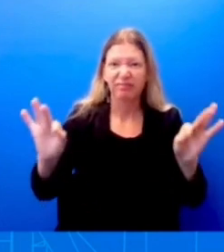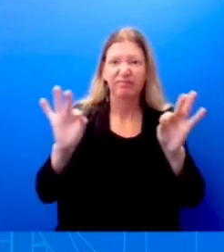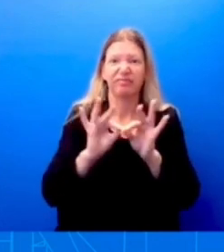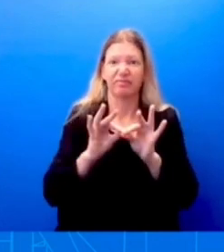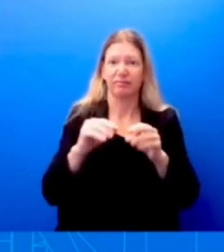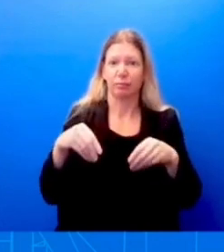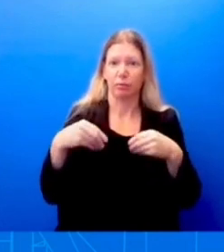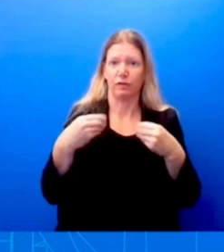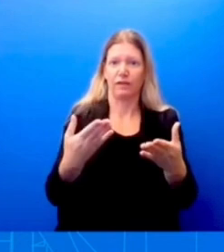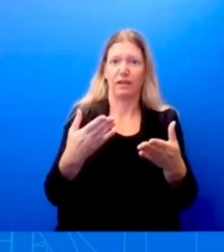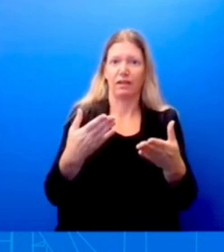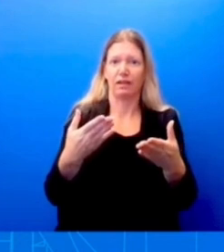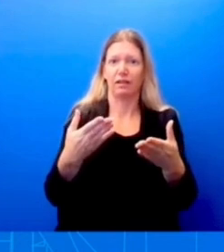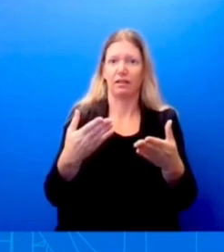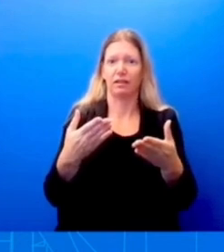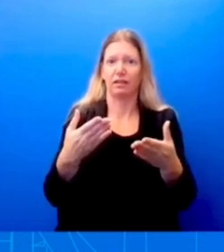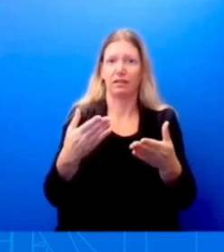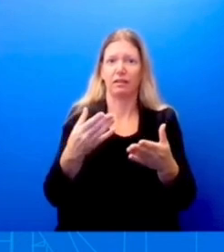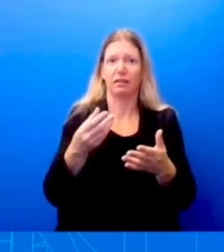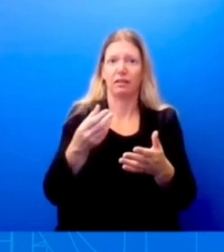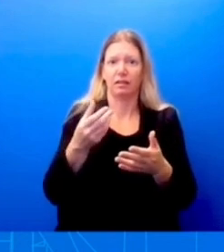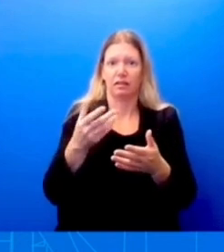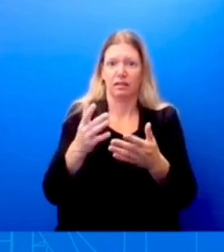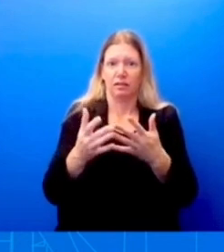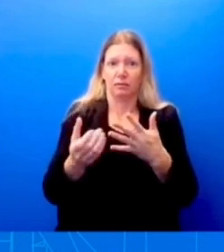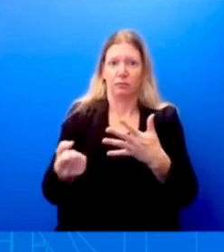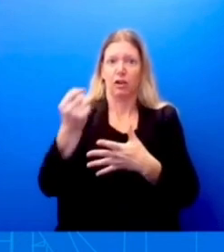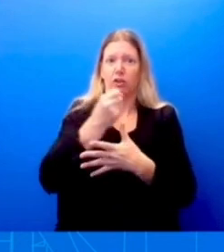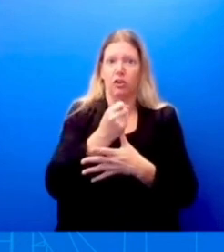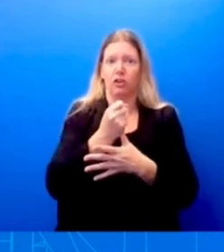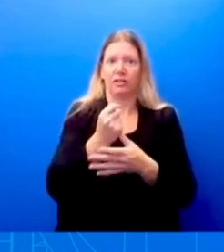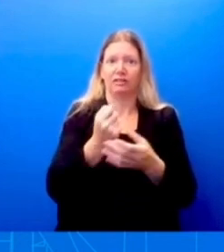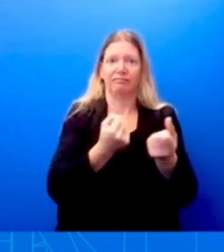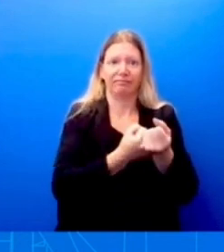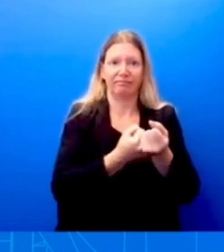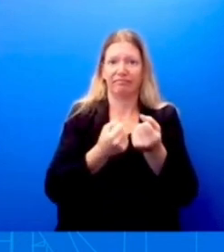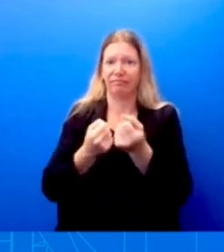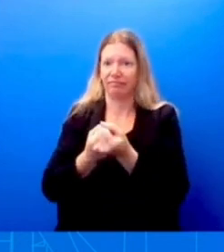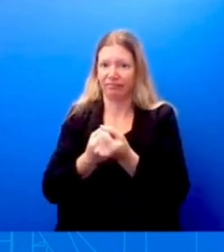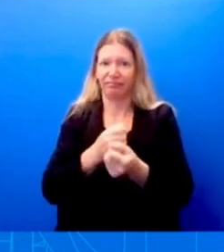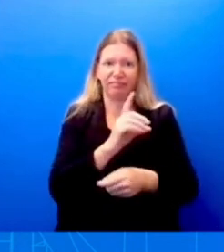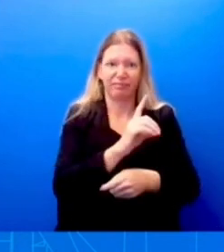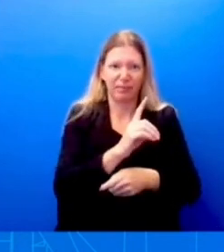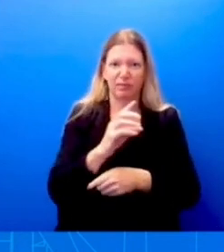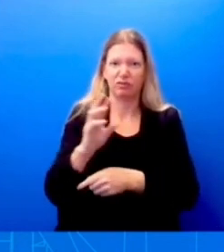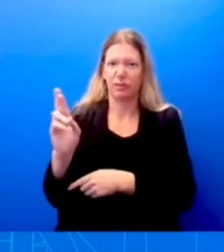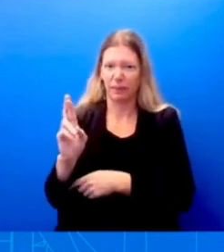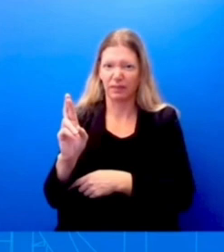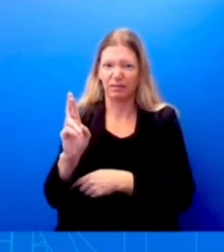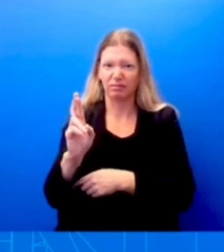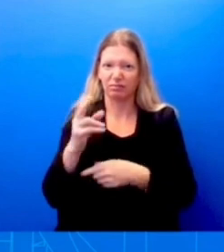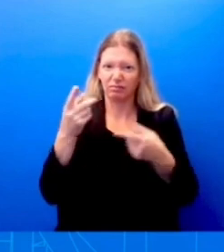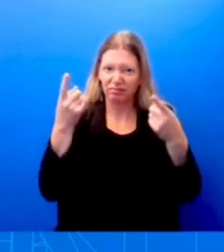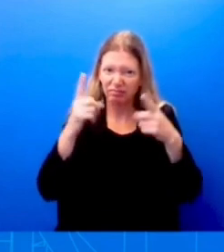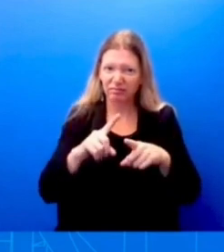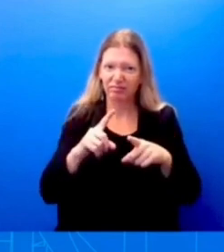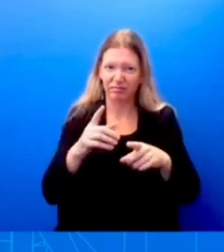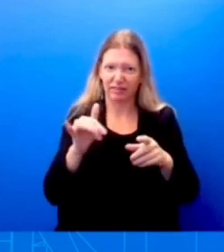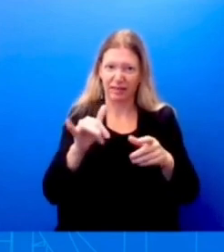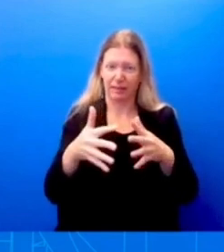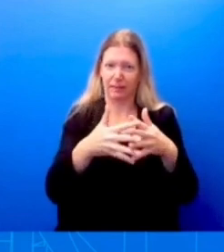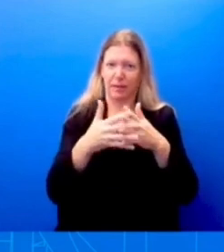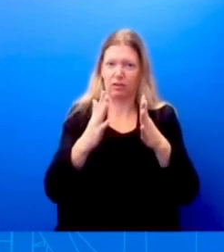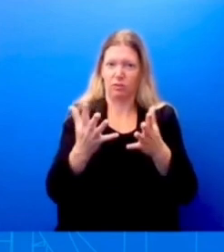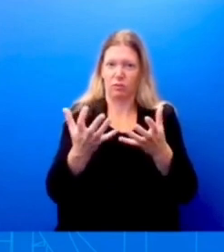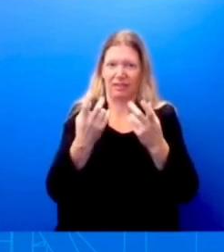upon, that the American people want to see. And so, look, that is for Congress to answer. There should not be a government shutdown. There shouldn't be. Does the